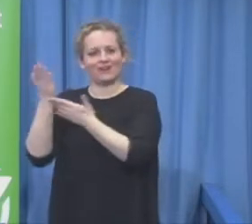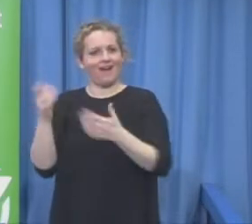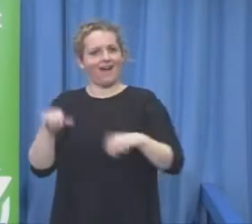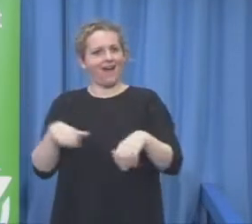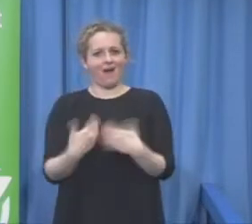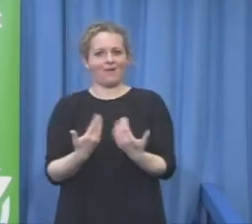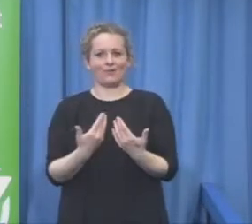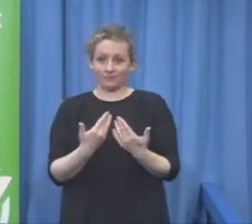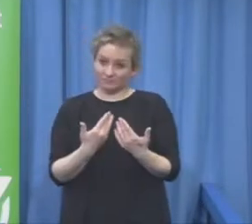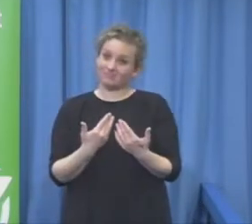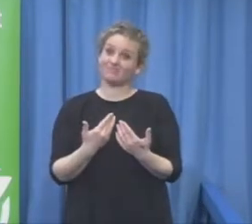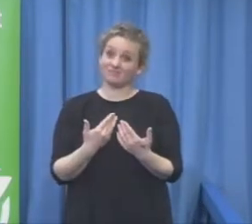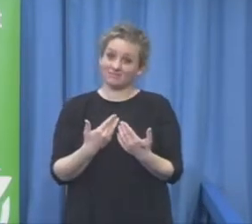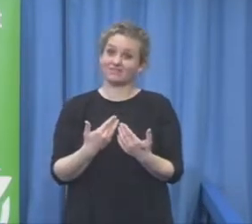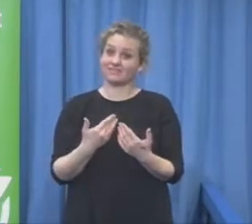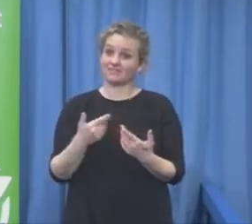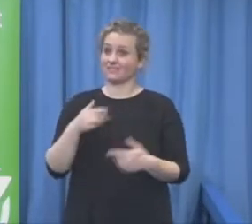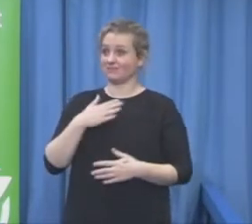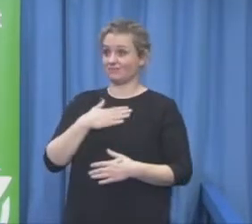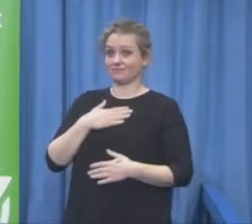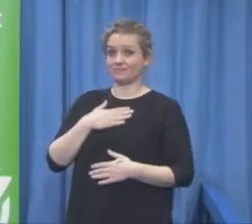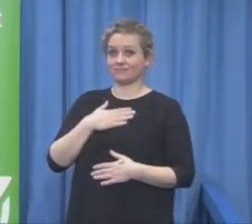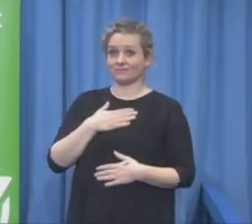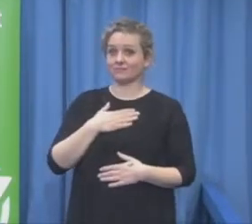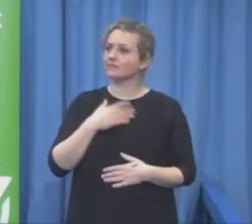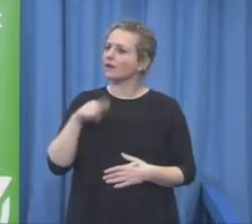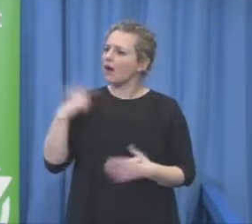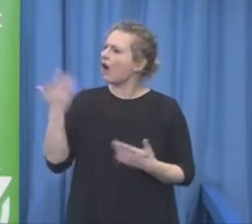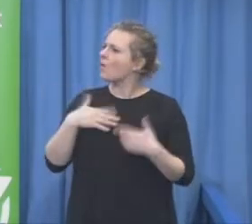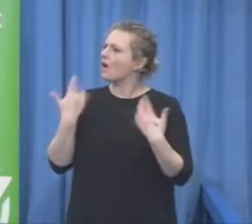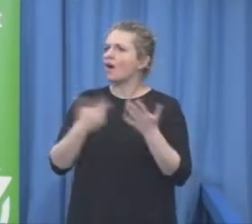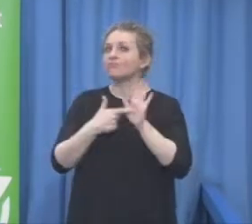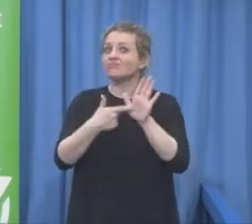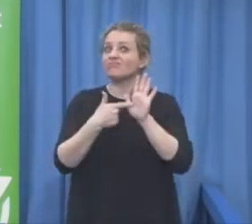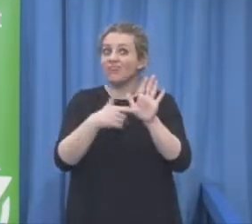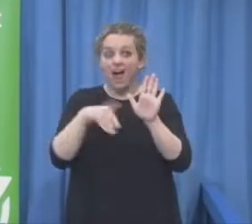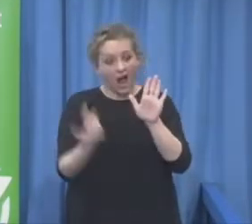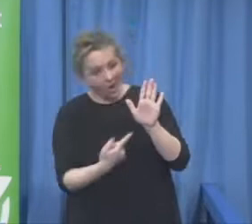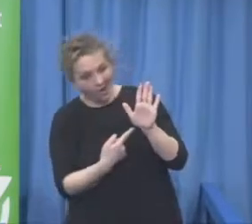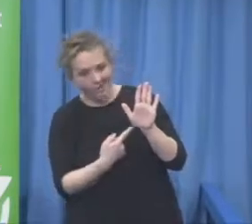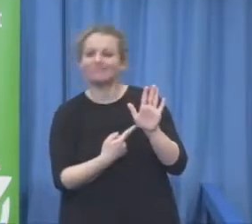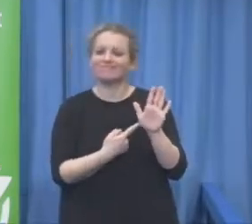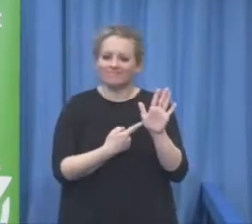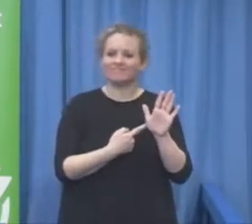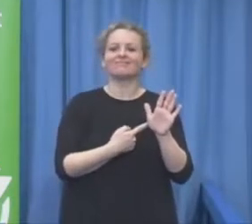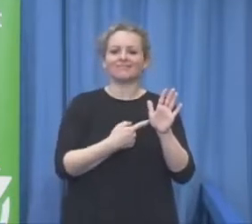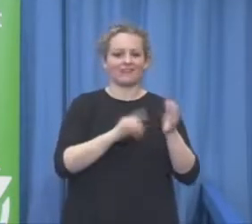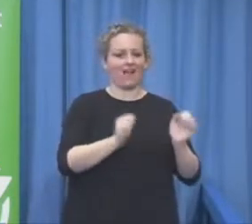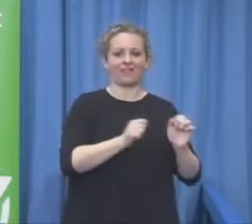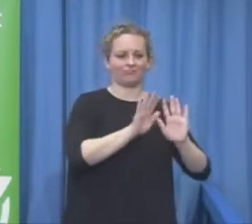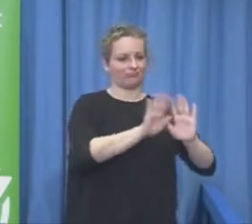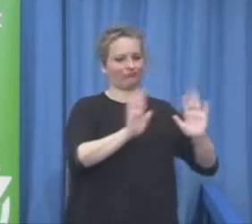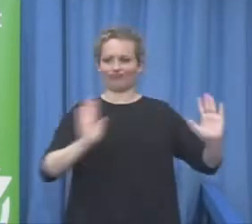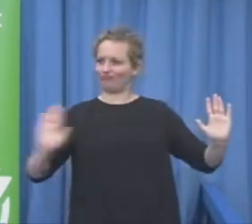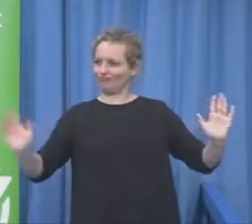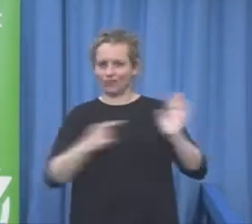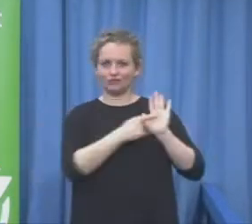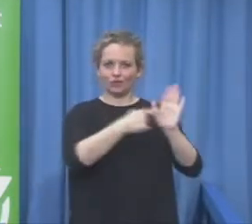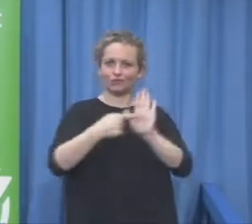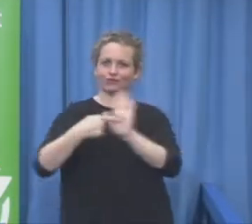Alfa Romeo supported us for five years thank you very much Alfa Romeo